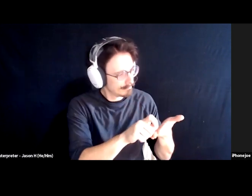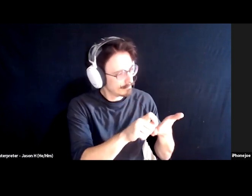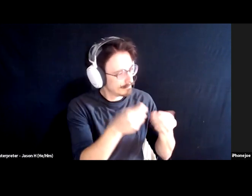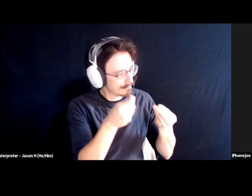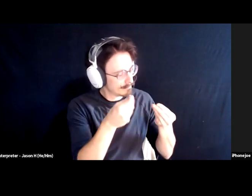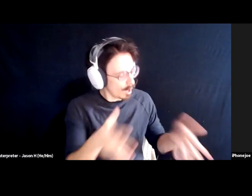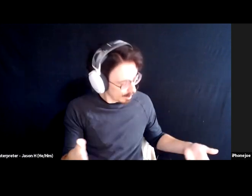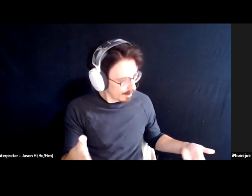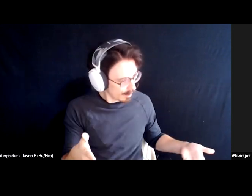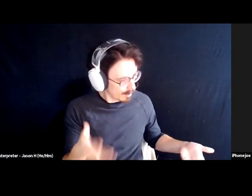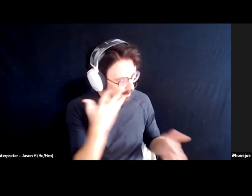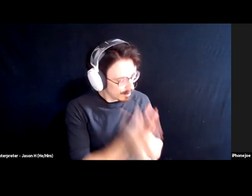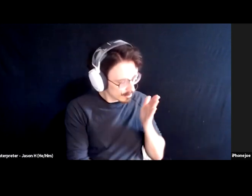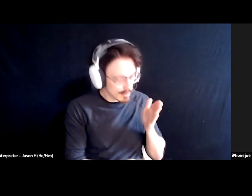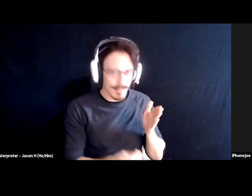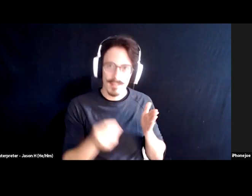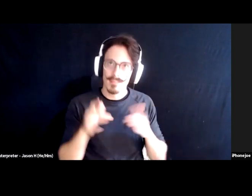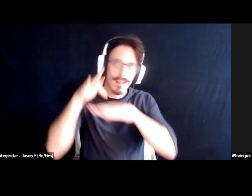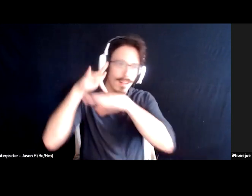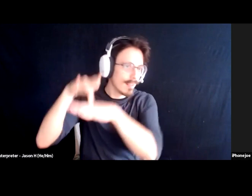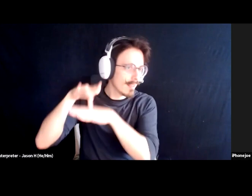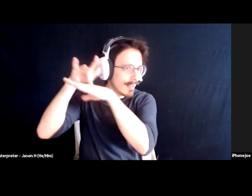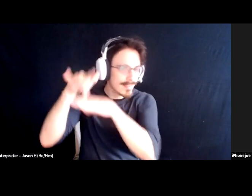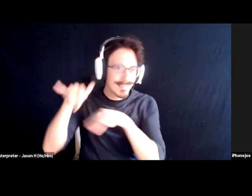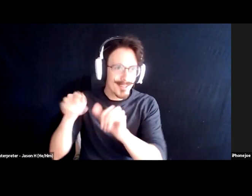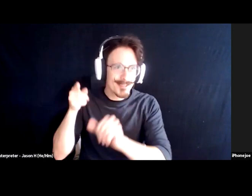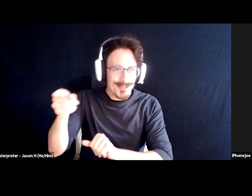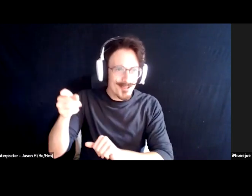yeah honey i keep thinking about you all day long